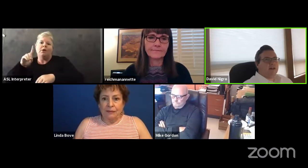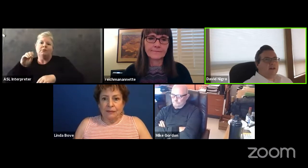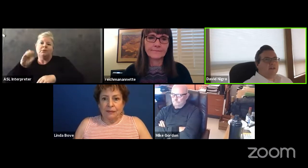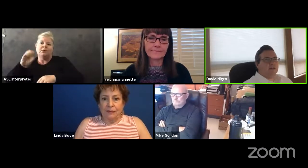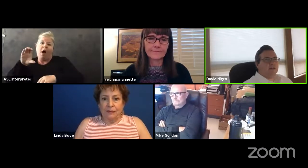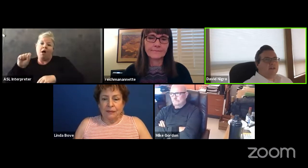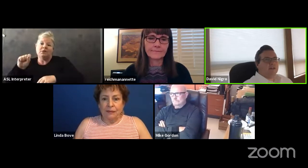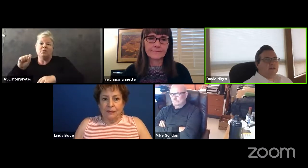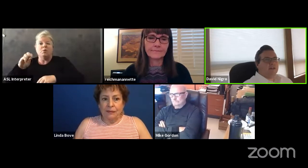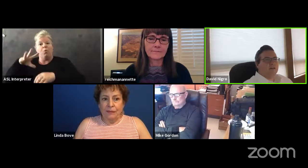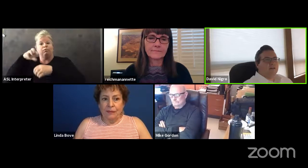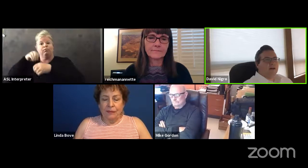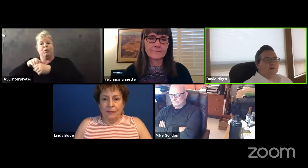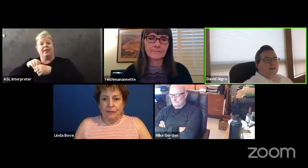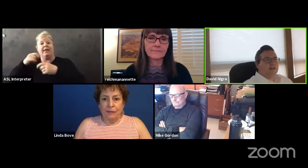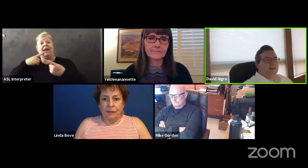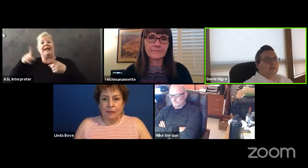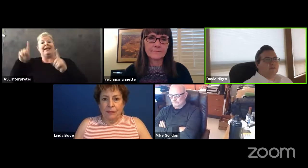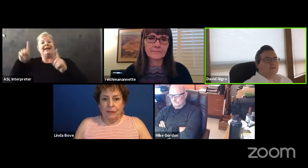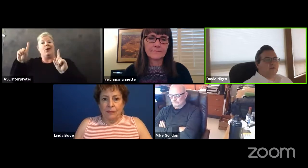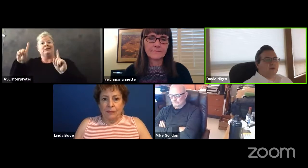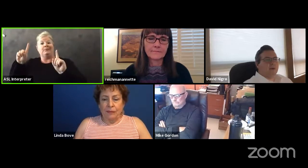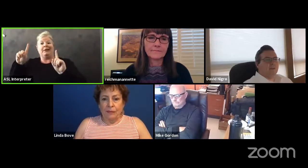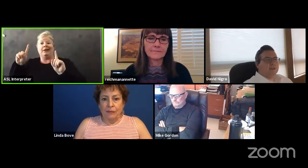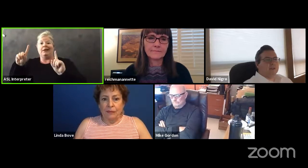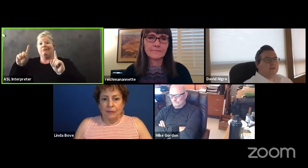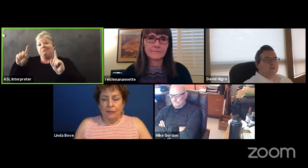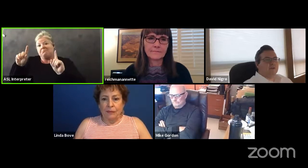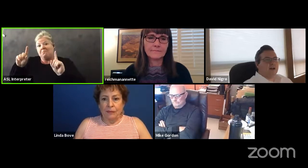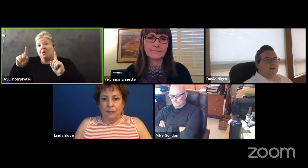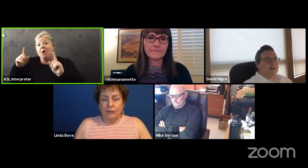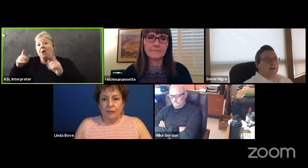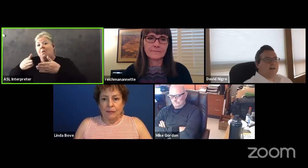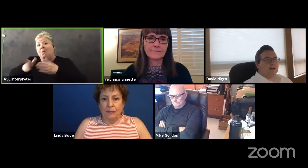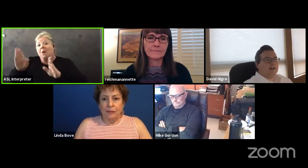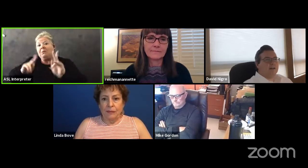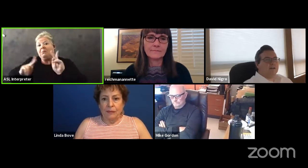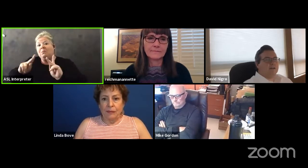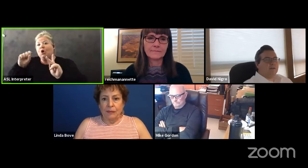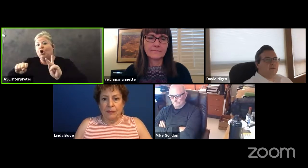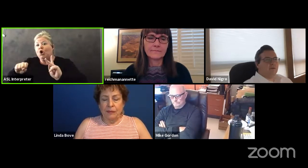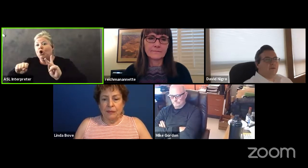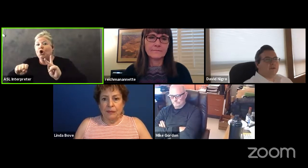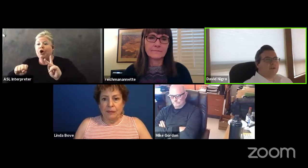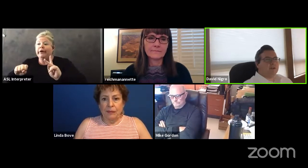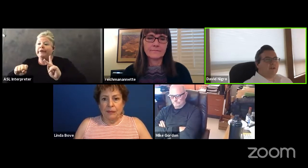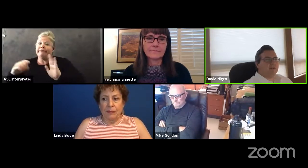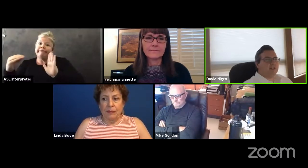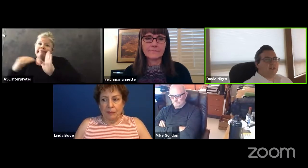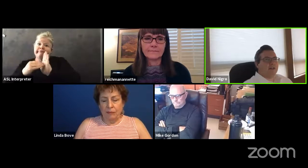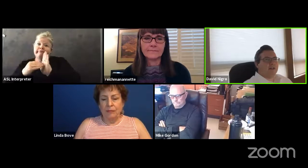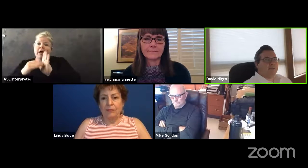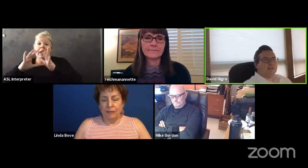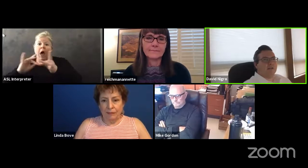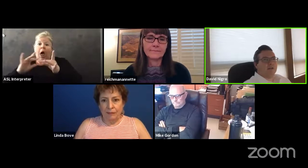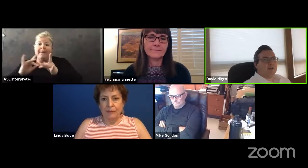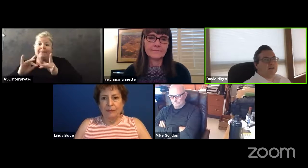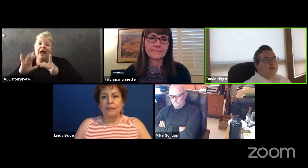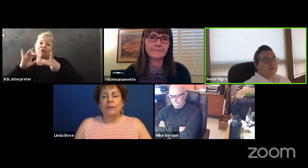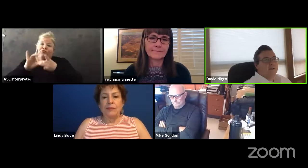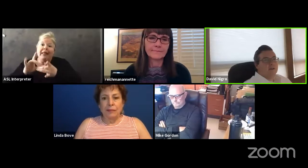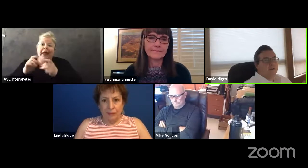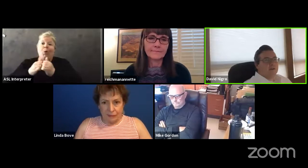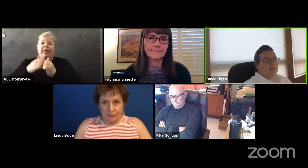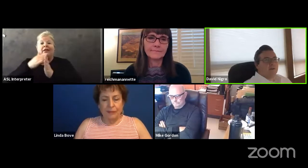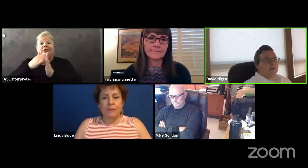have in that announcement a mechanism for the public to comment on that you know for those particular agenda items if it's